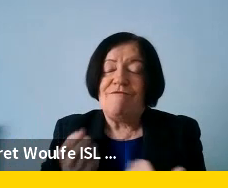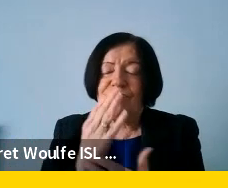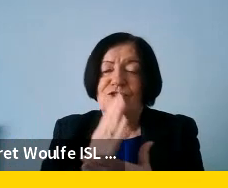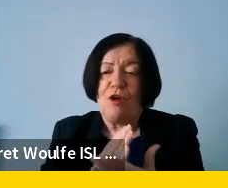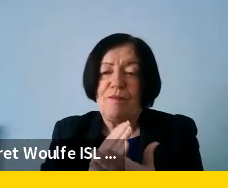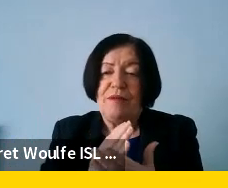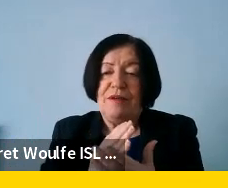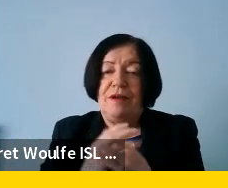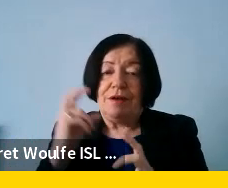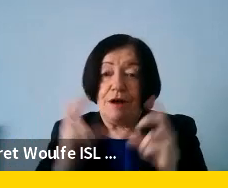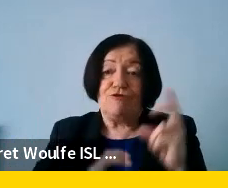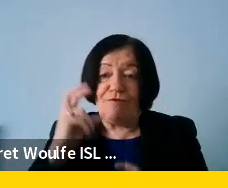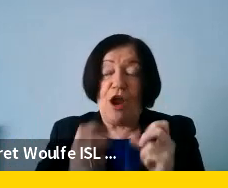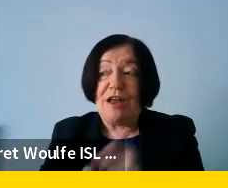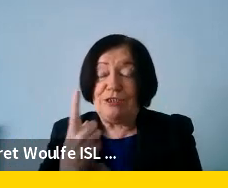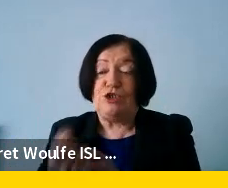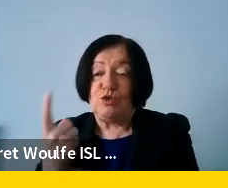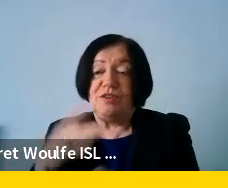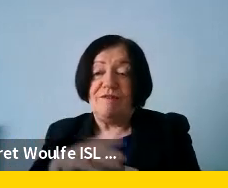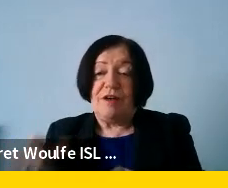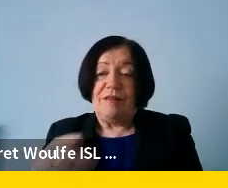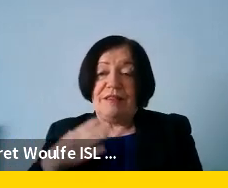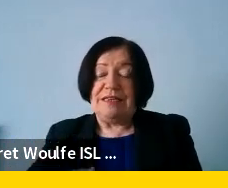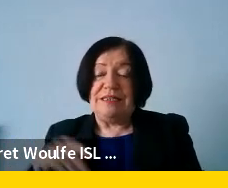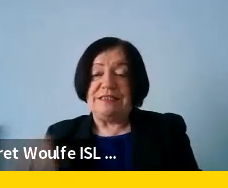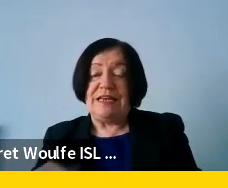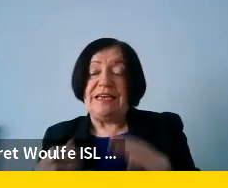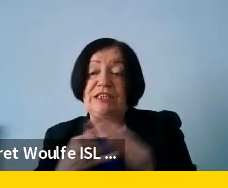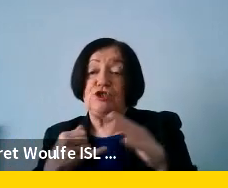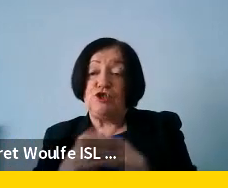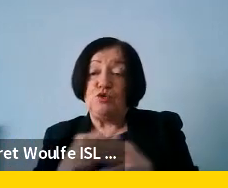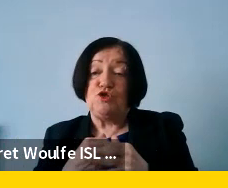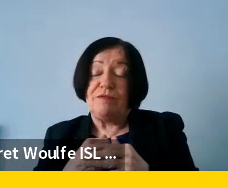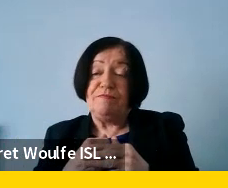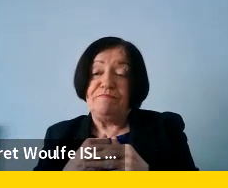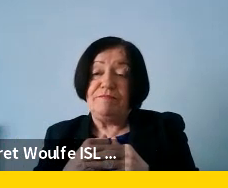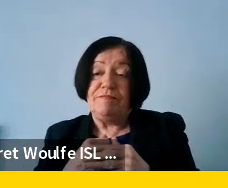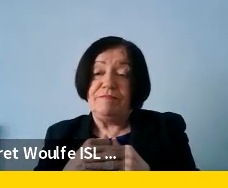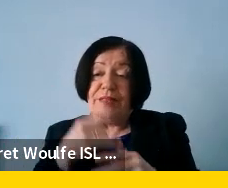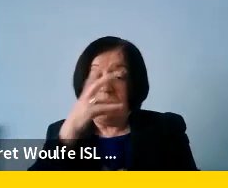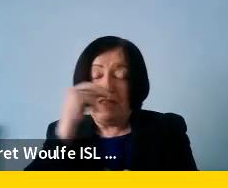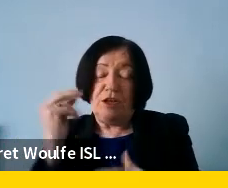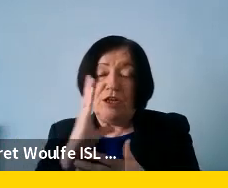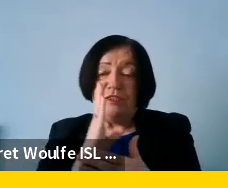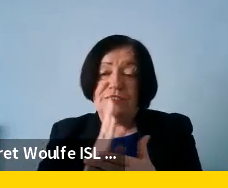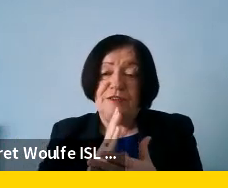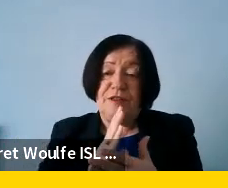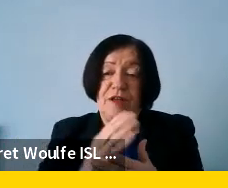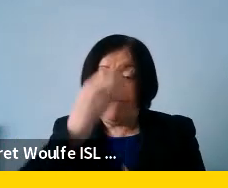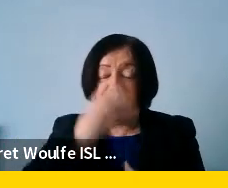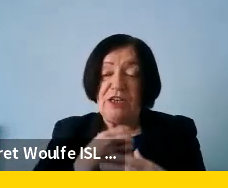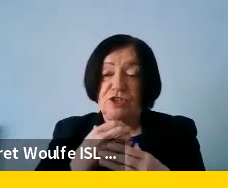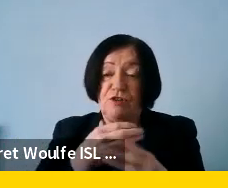controversial issues, because from the side of the institutions, for example, certain facial